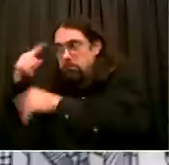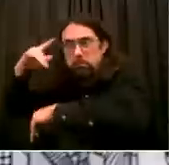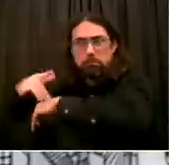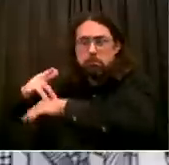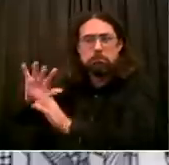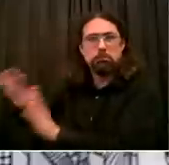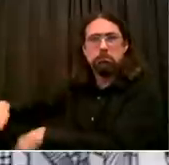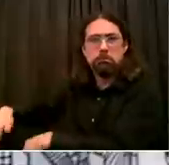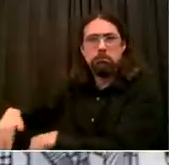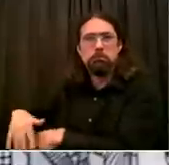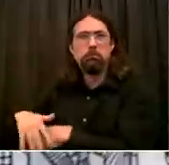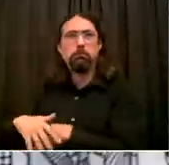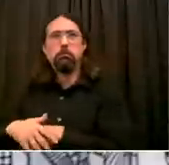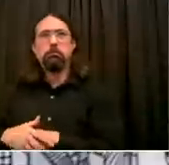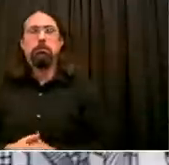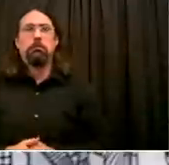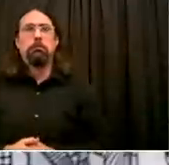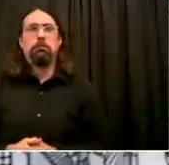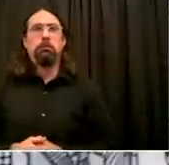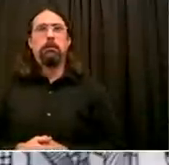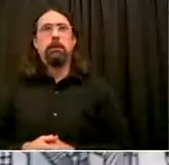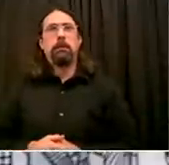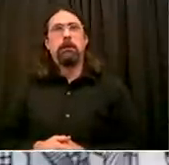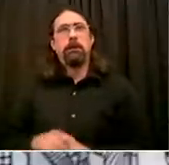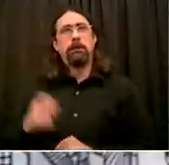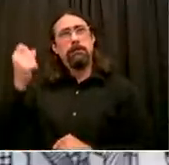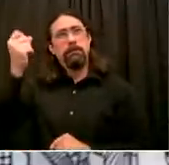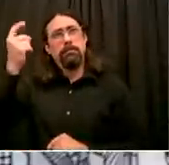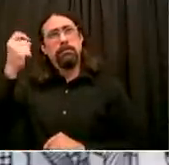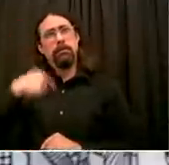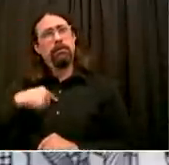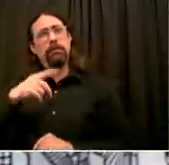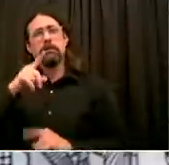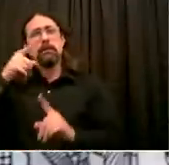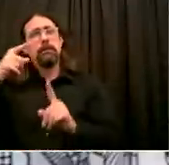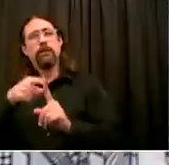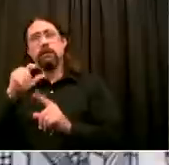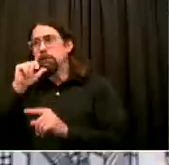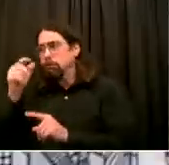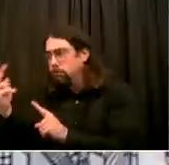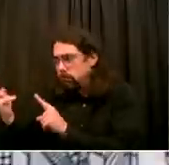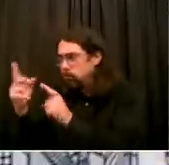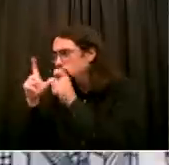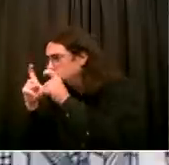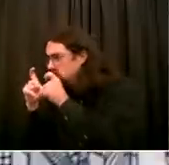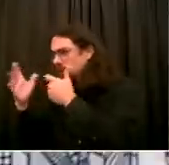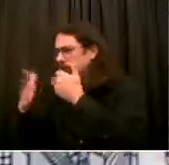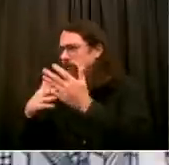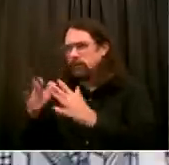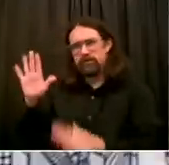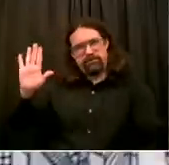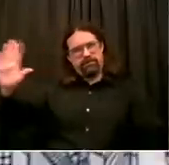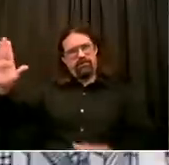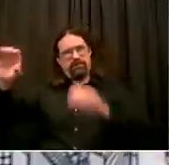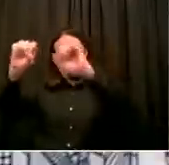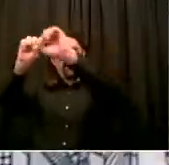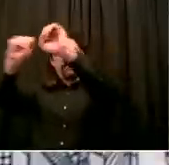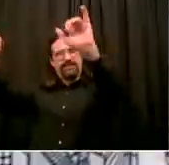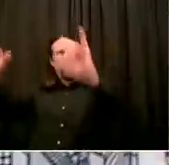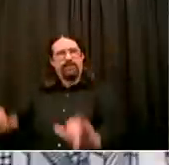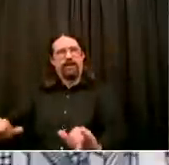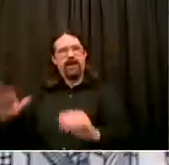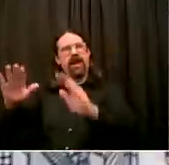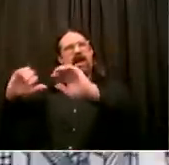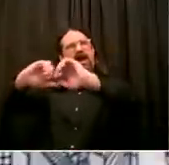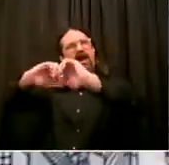that works on this. It should be either just a plain city agency, which we know would